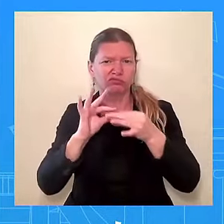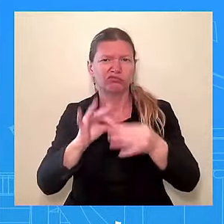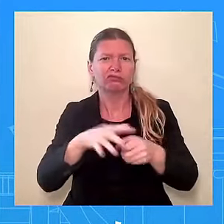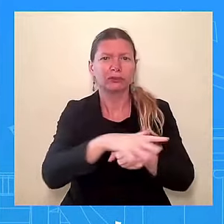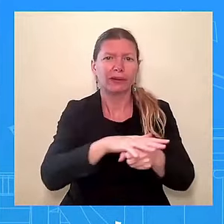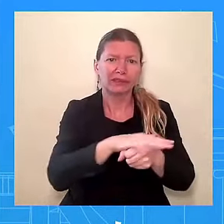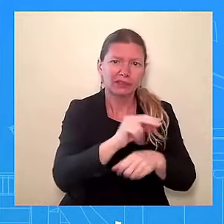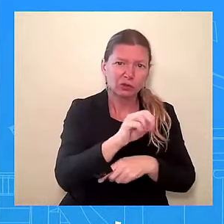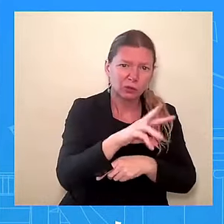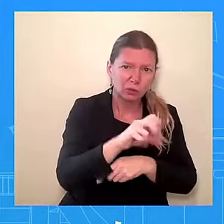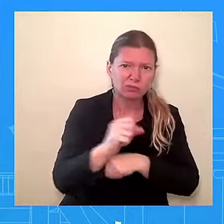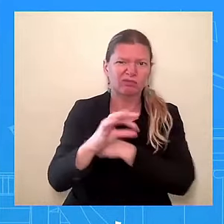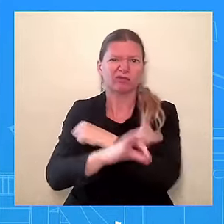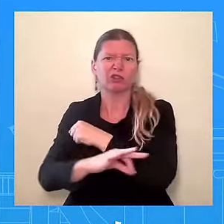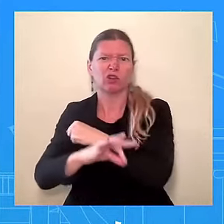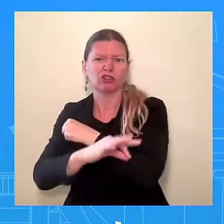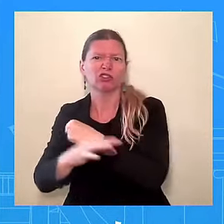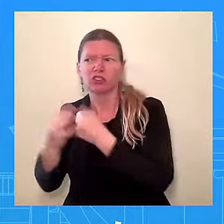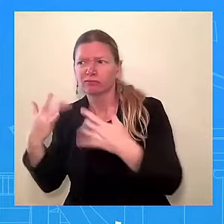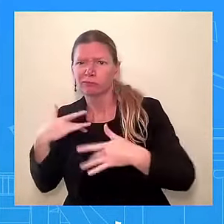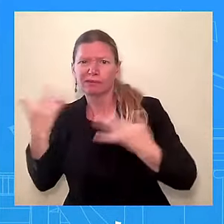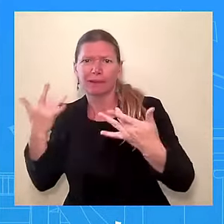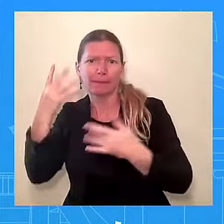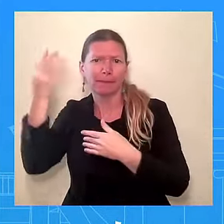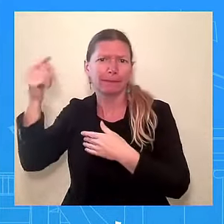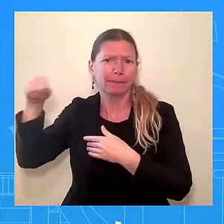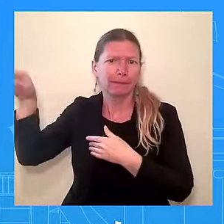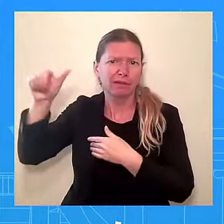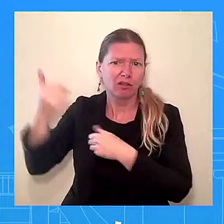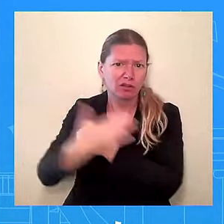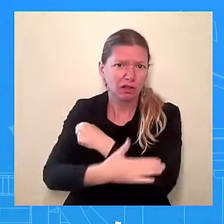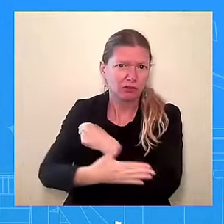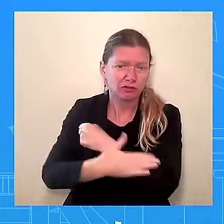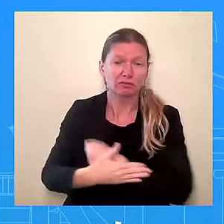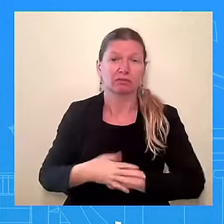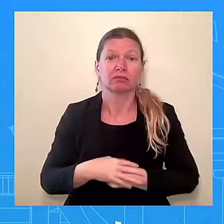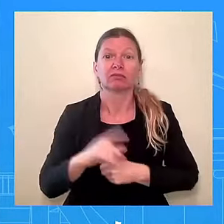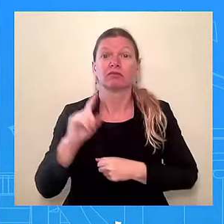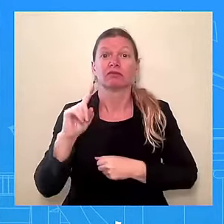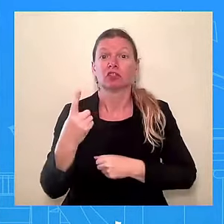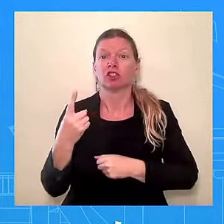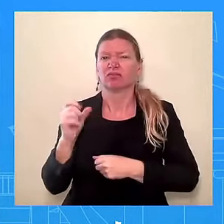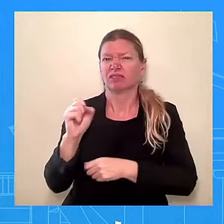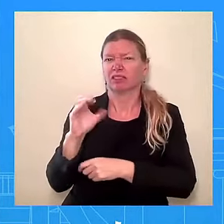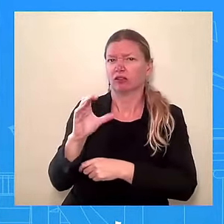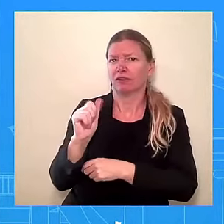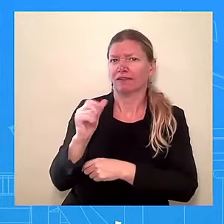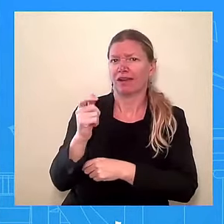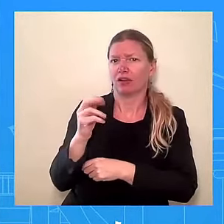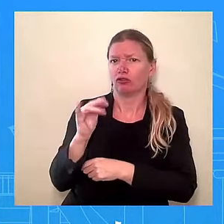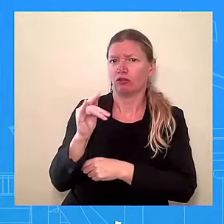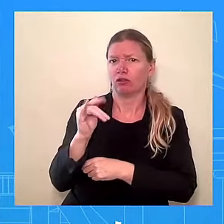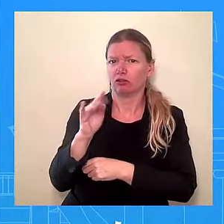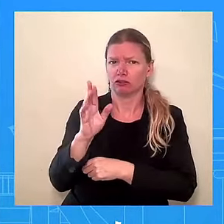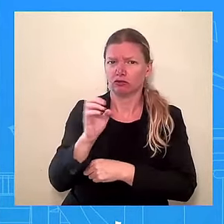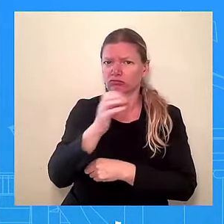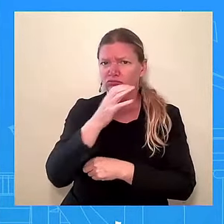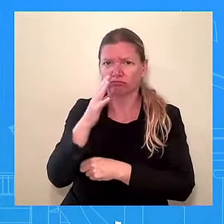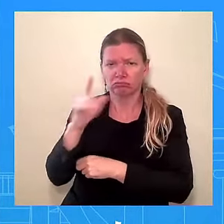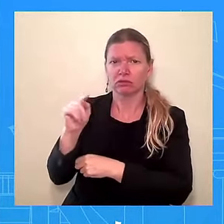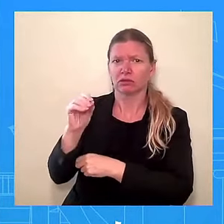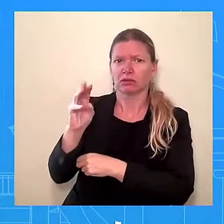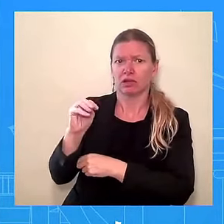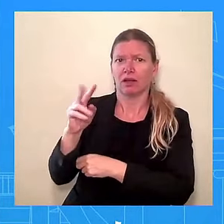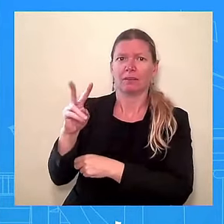Vilsack to discuss new actions the administration is taking to address the effects of discrimination in